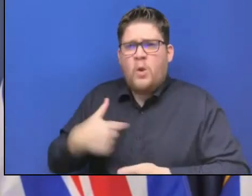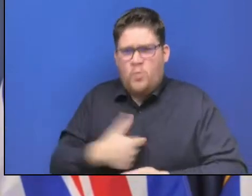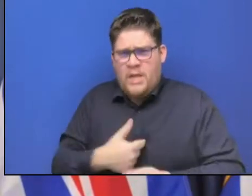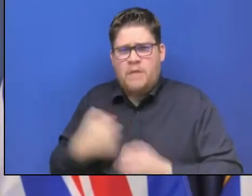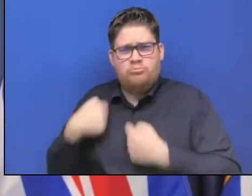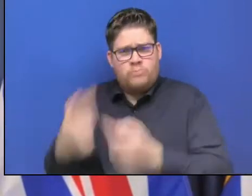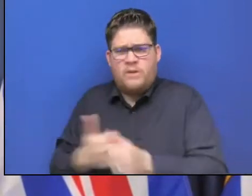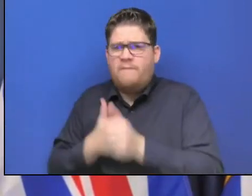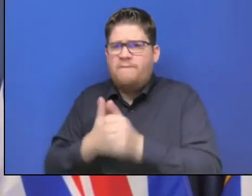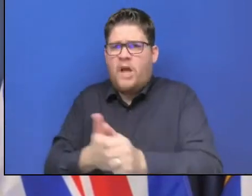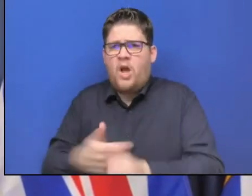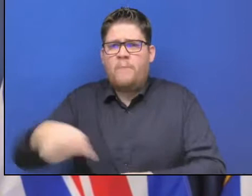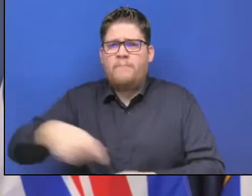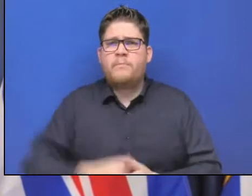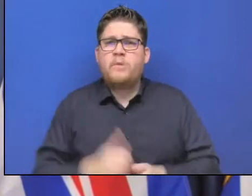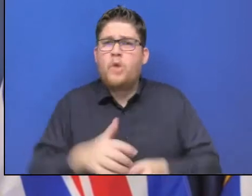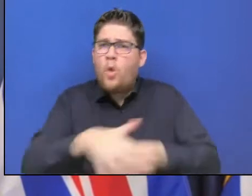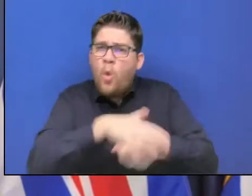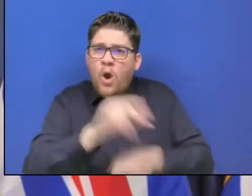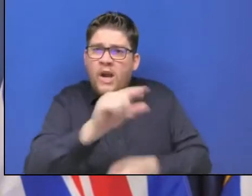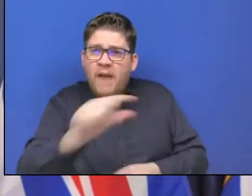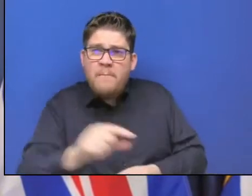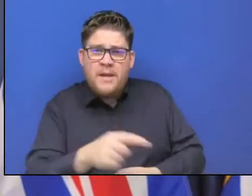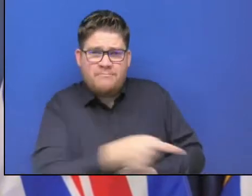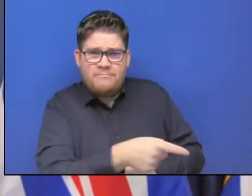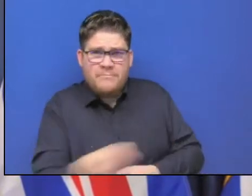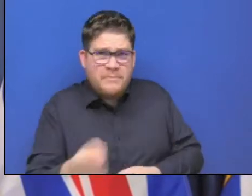For the next question, go to Derek Penner, Vancouver Sun.